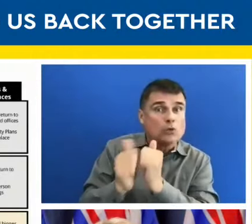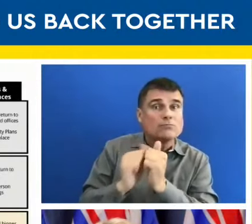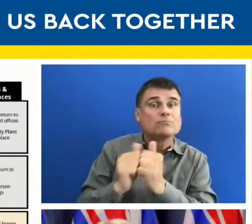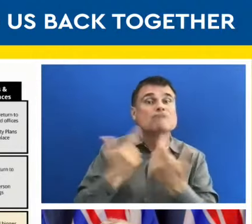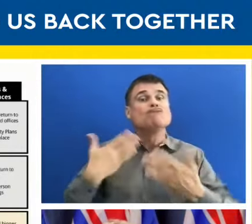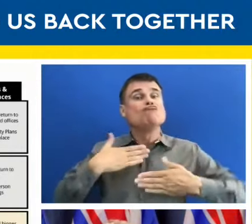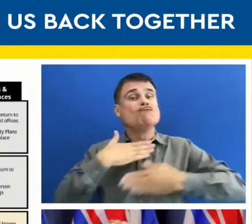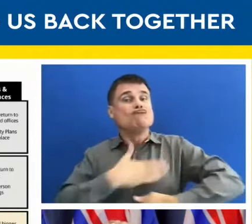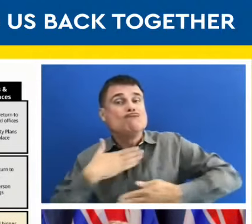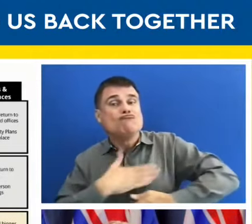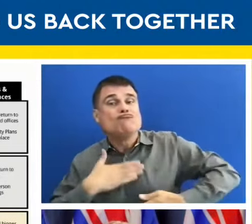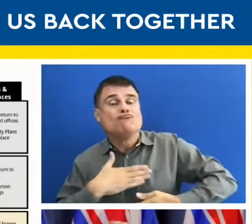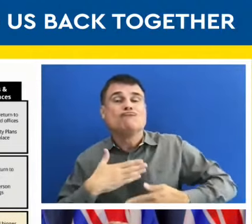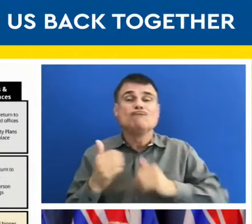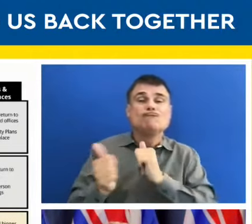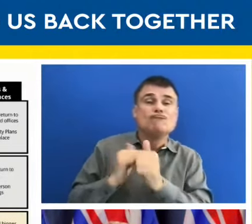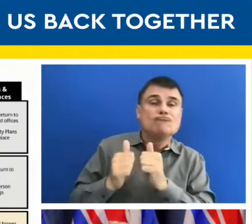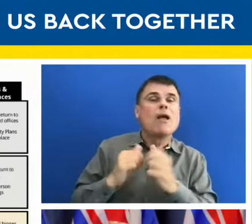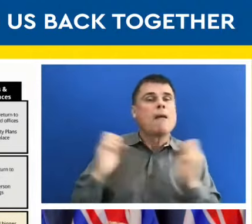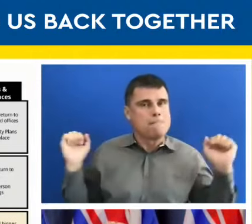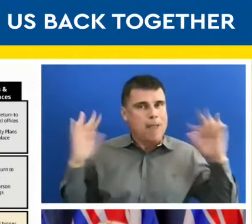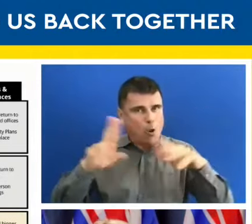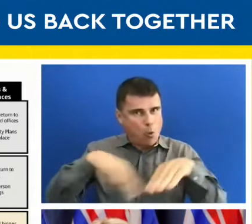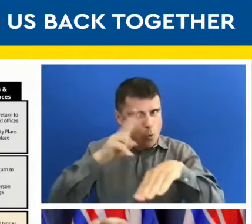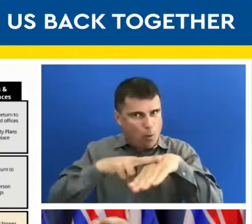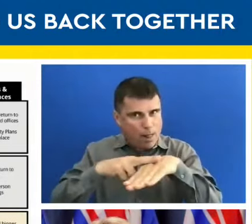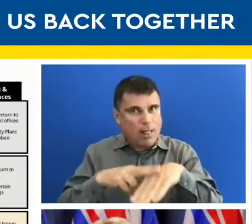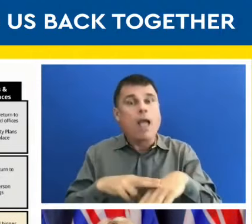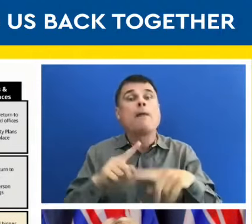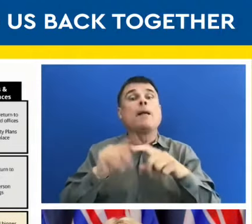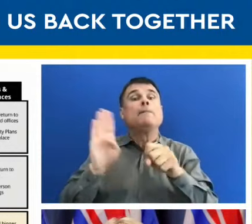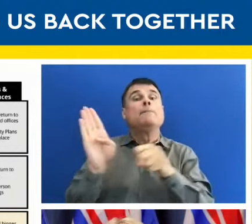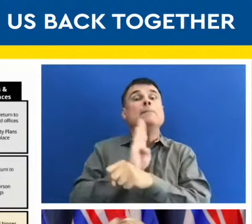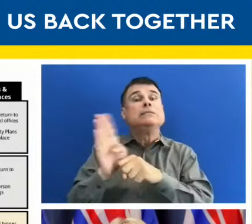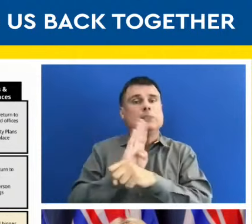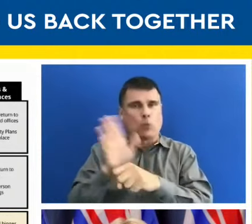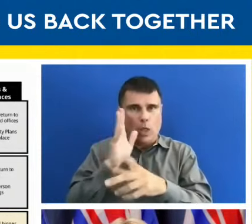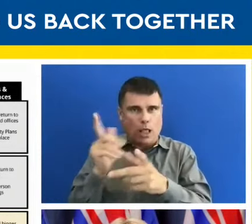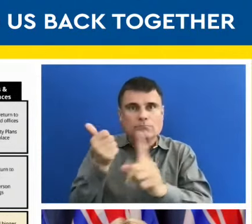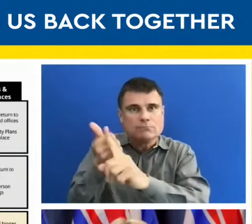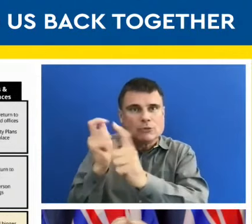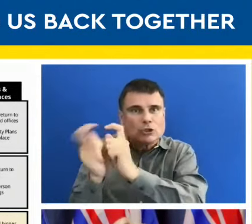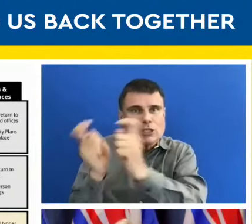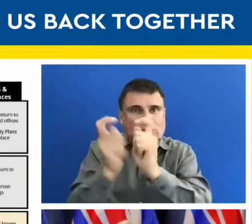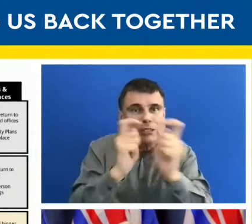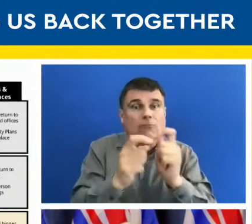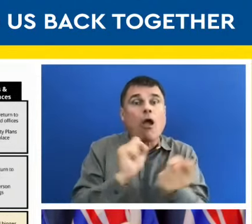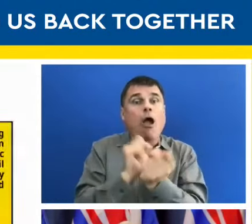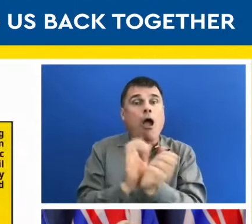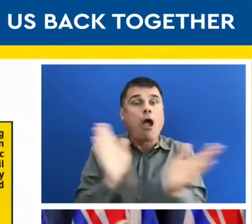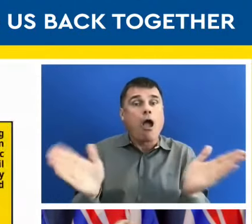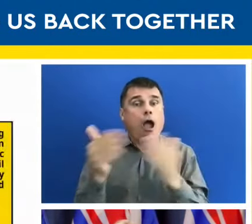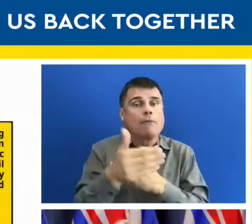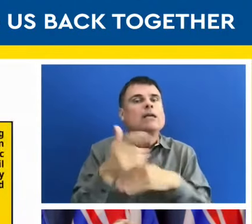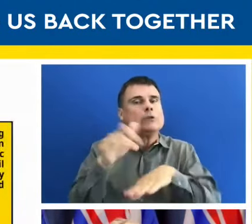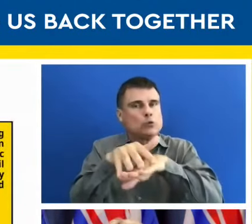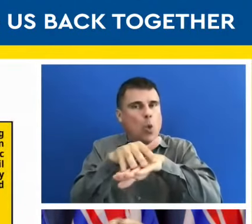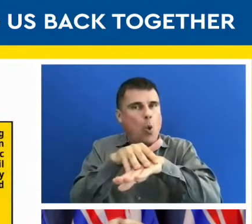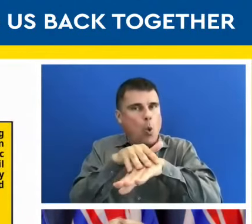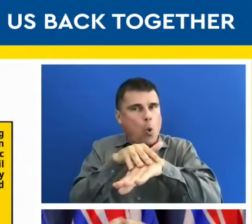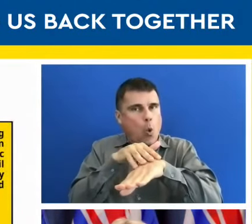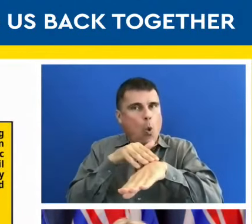will be changing as well. And finally, offices and workplaces will continue that gradual return to work.